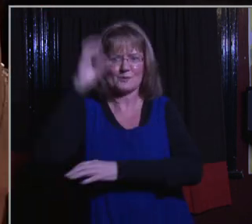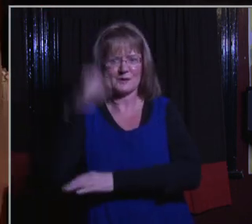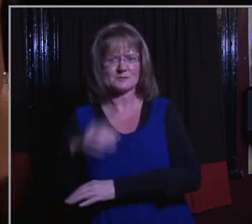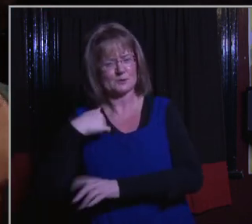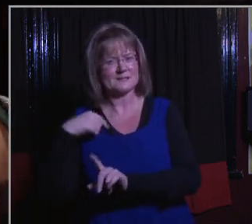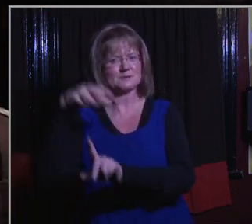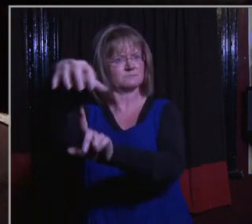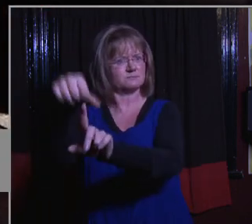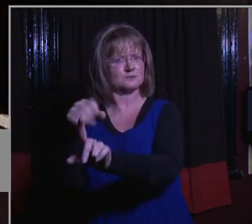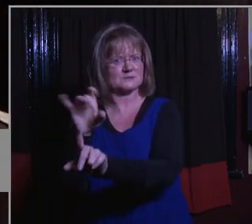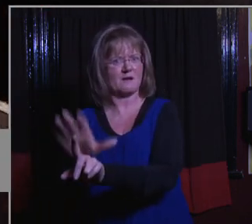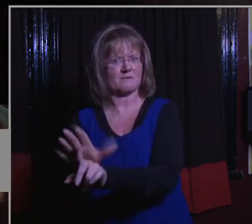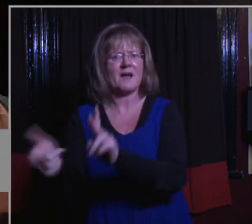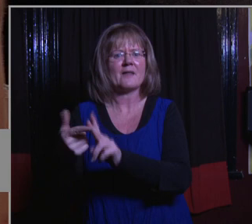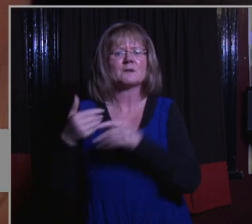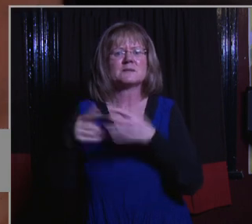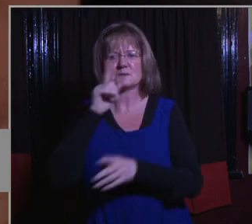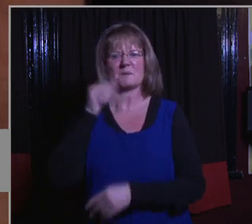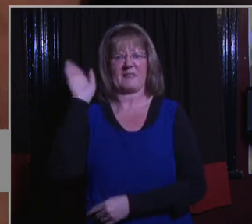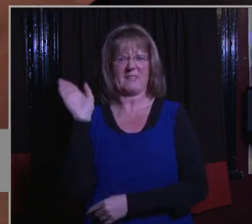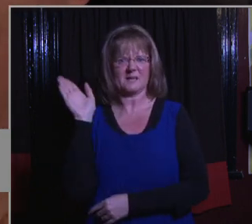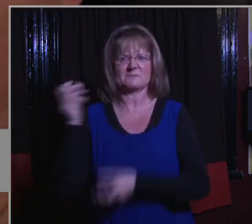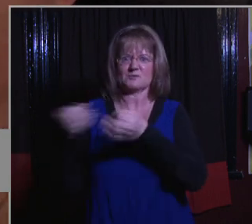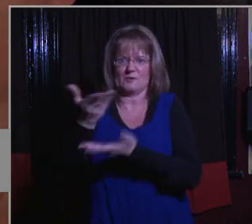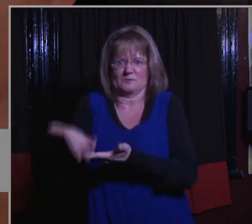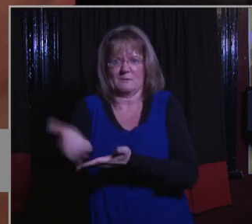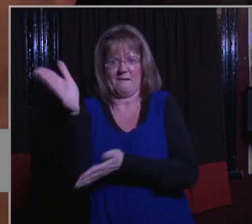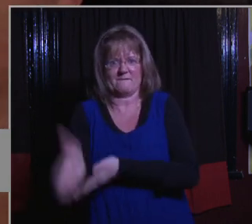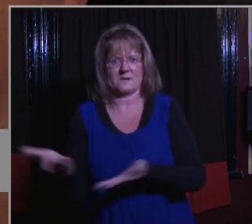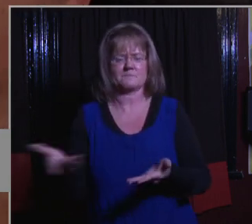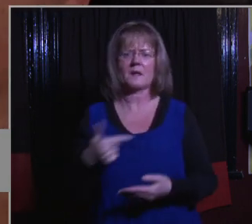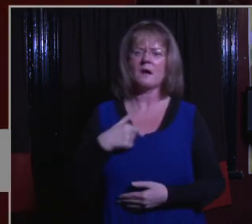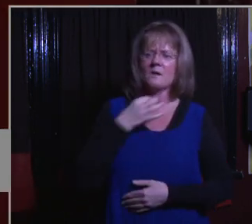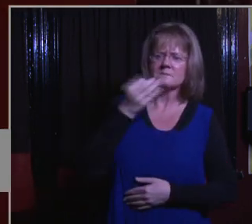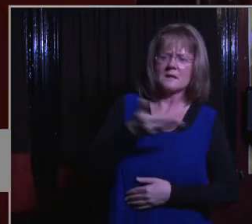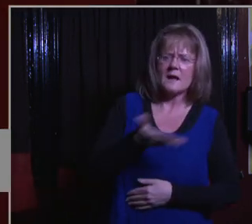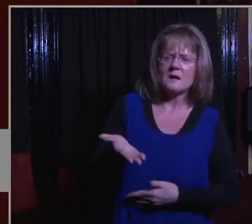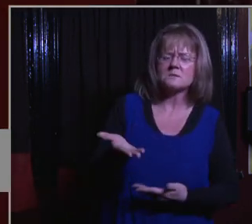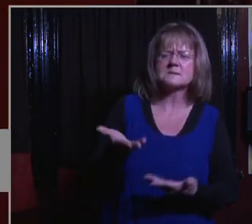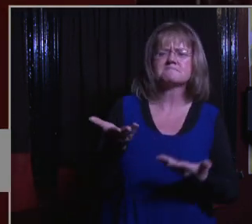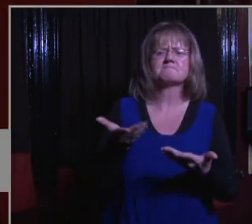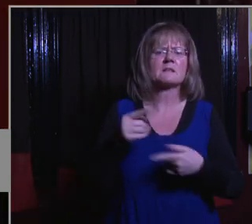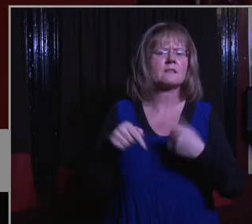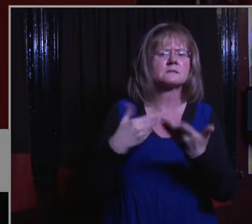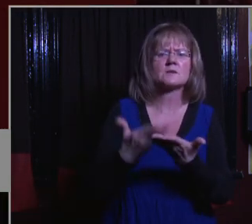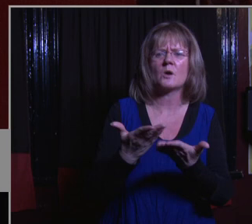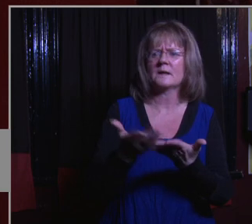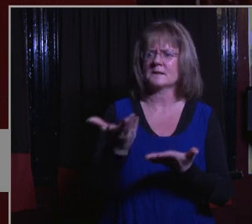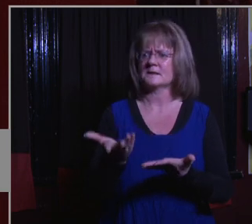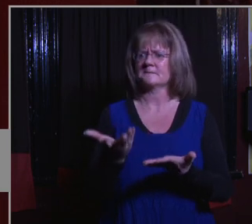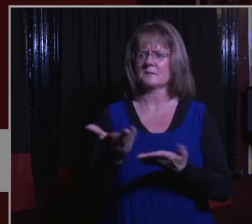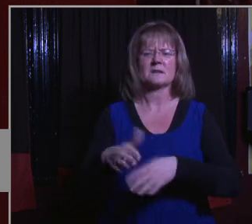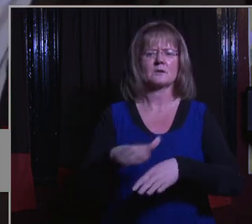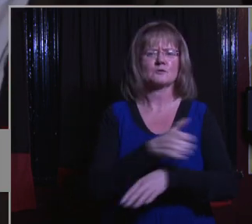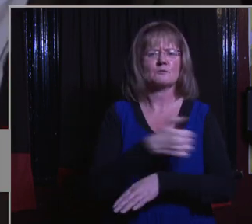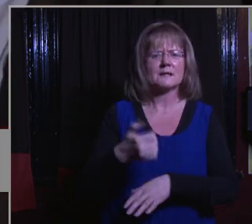go and get it. Otherwise you leave it to people like that to control it for you. Right. How's your ground game? Because that's been a criticism of the Greens in the past that you have